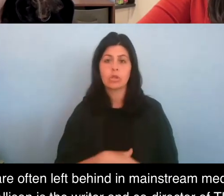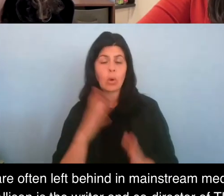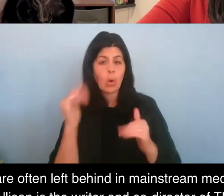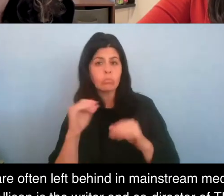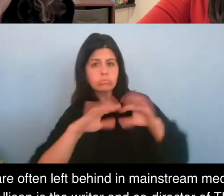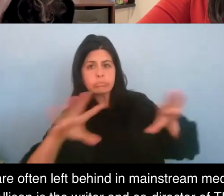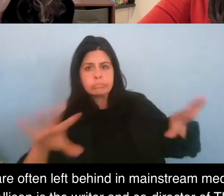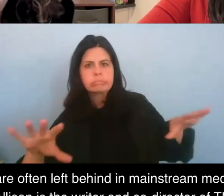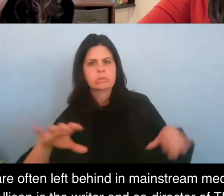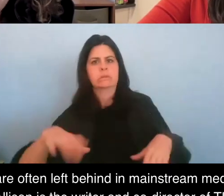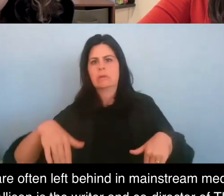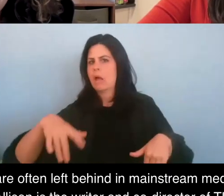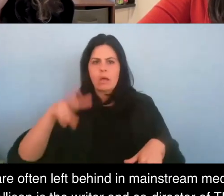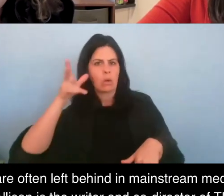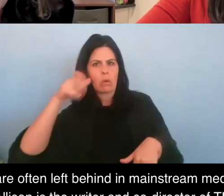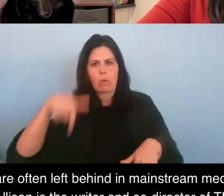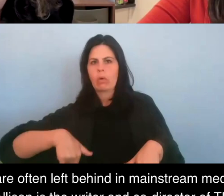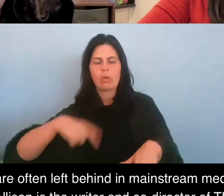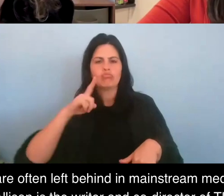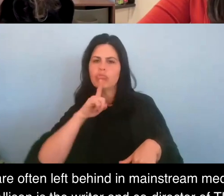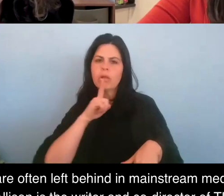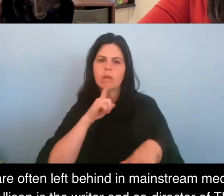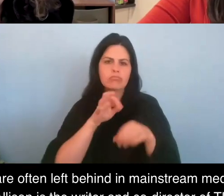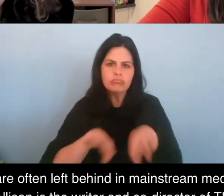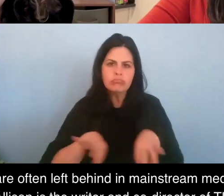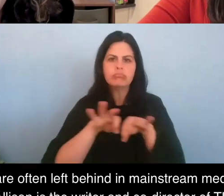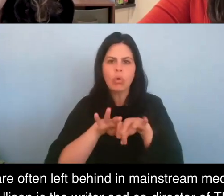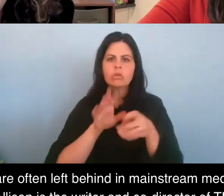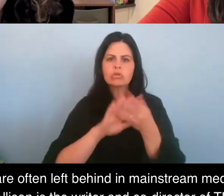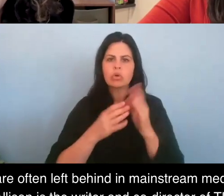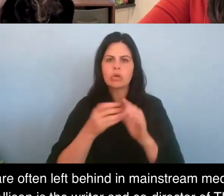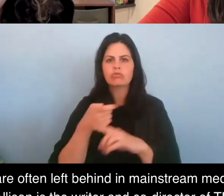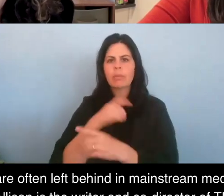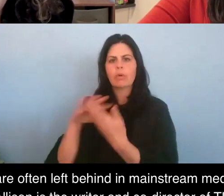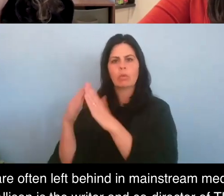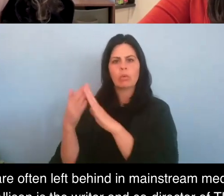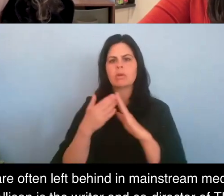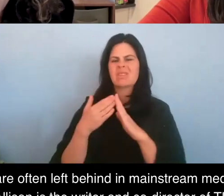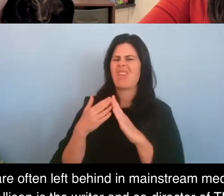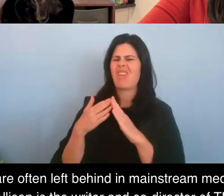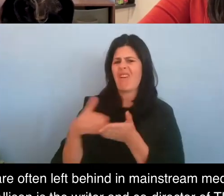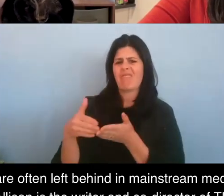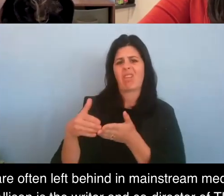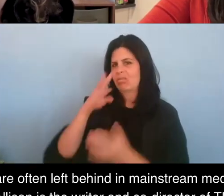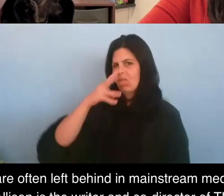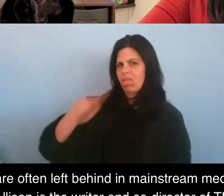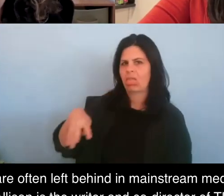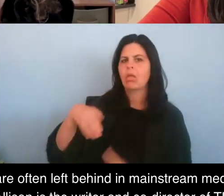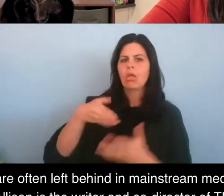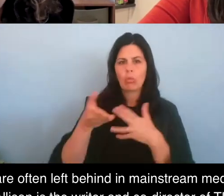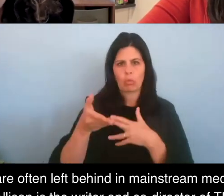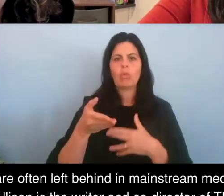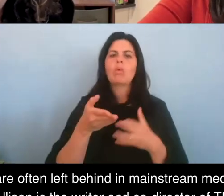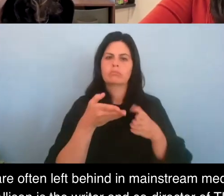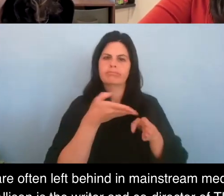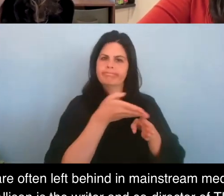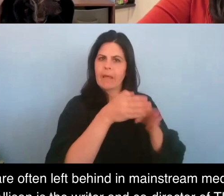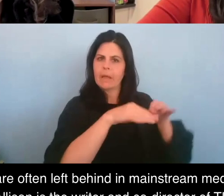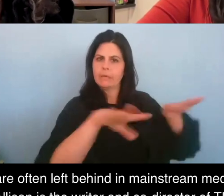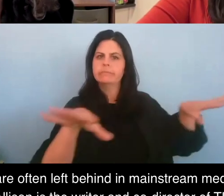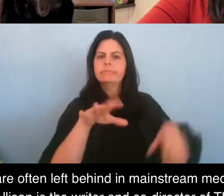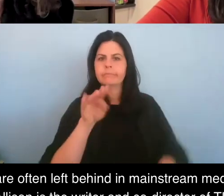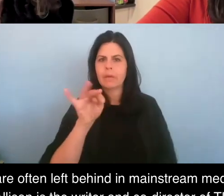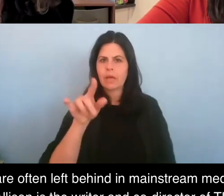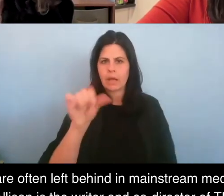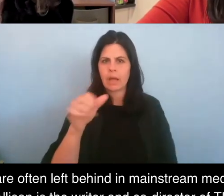who are often left behind in mainstream media society. Alison is the writer and co-director